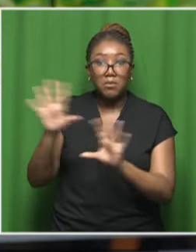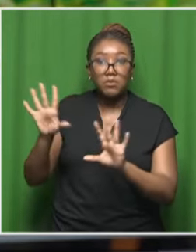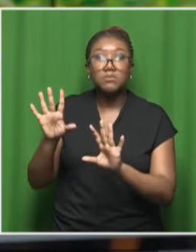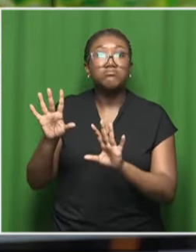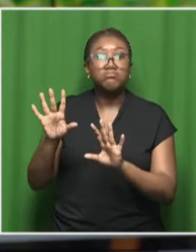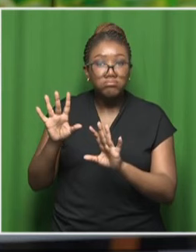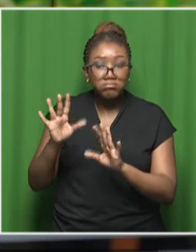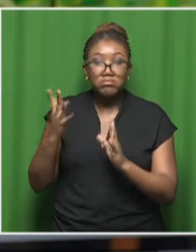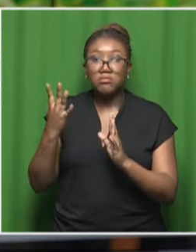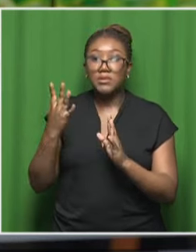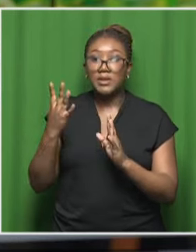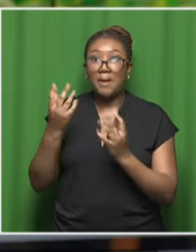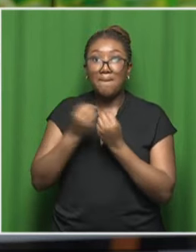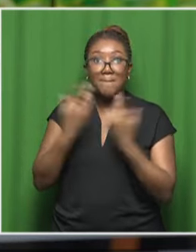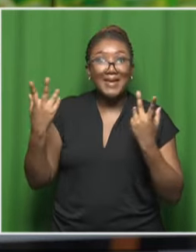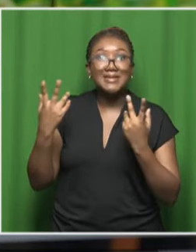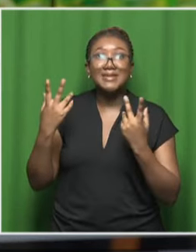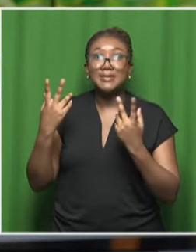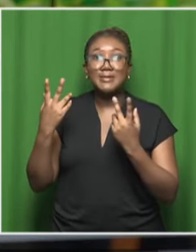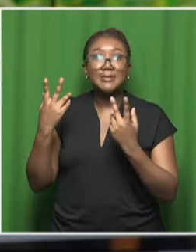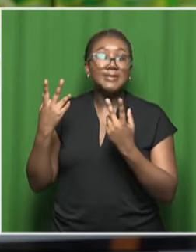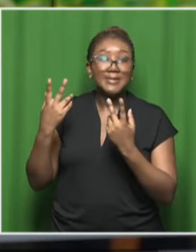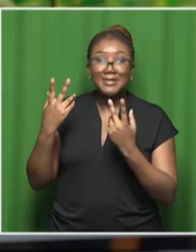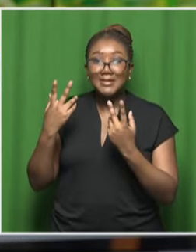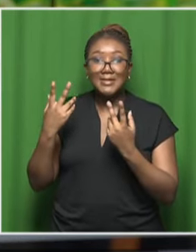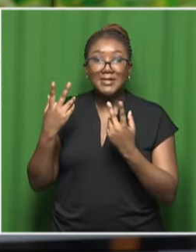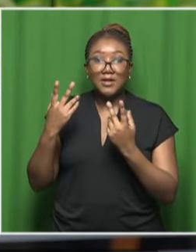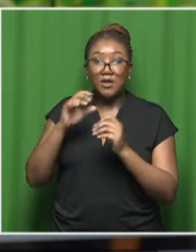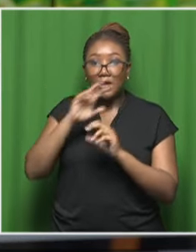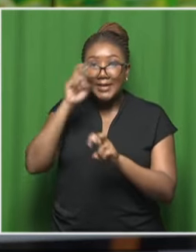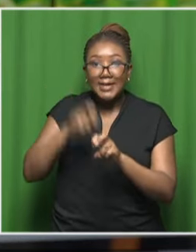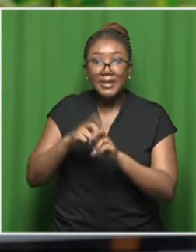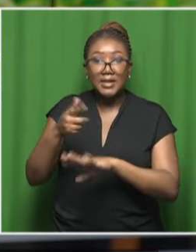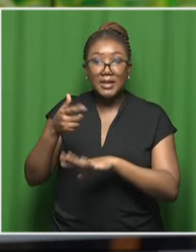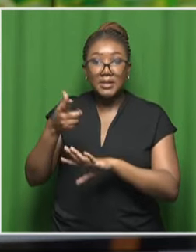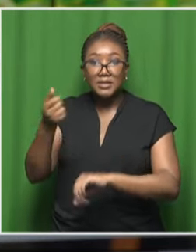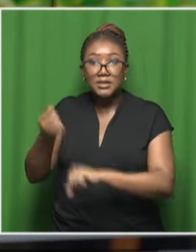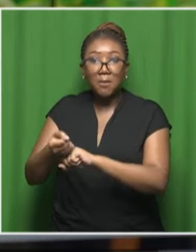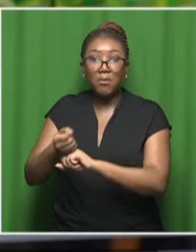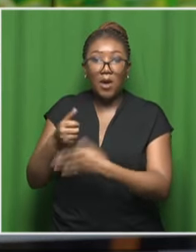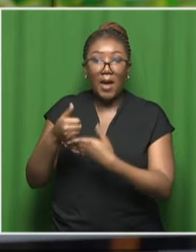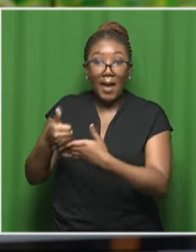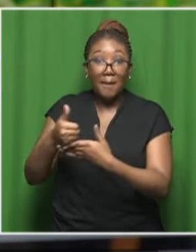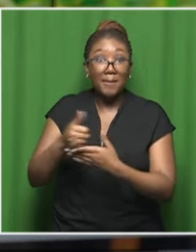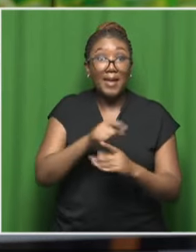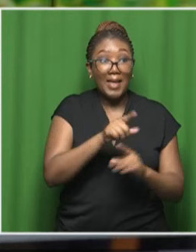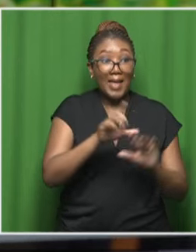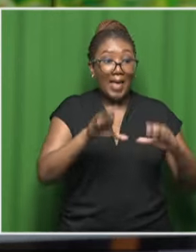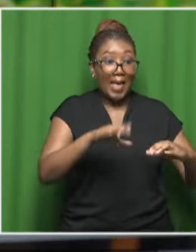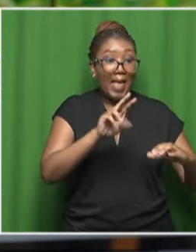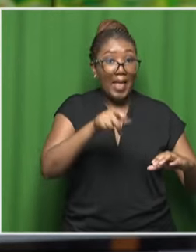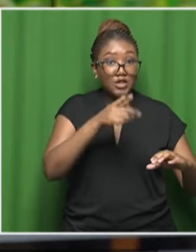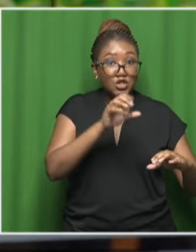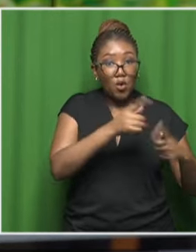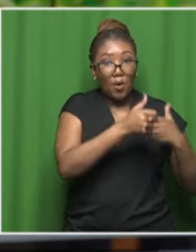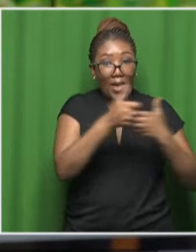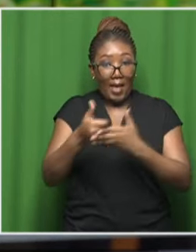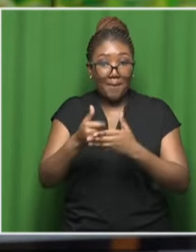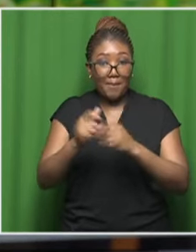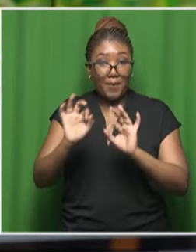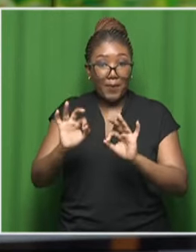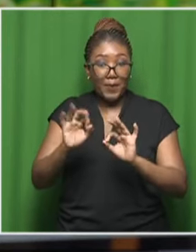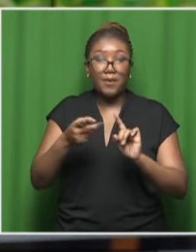and the gaps are widening. And you get fantastic NGOs who are filling those gaps. And likewise, in the sports